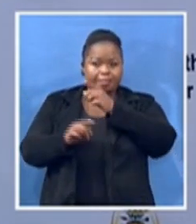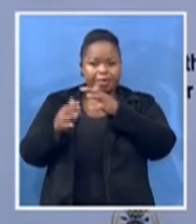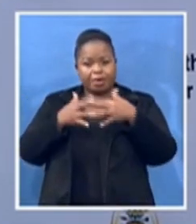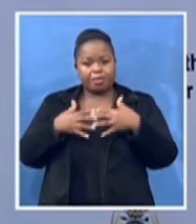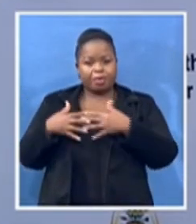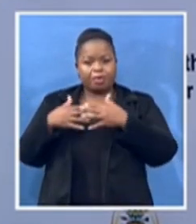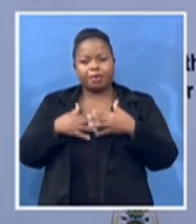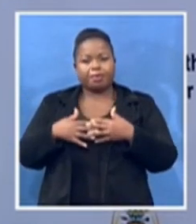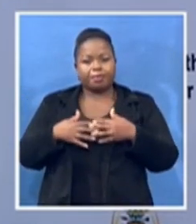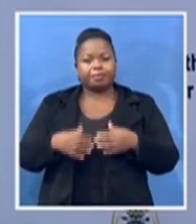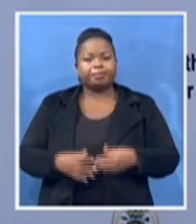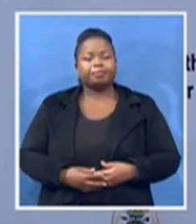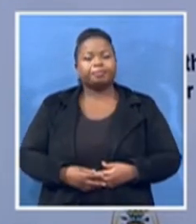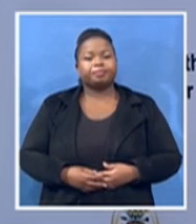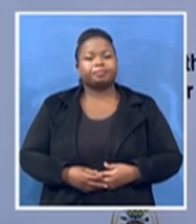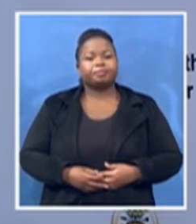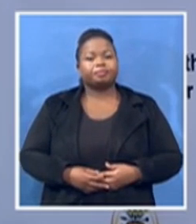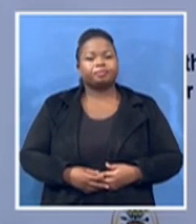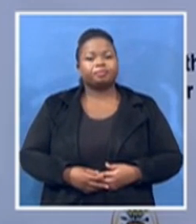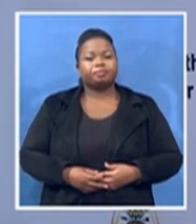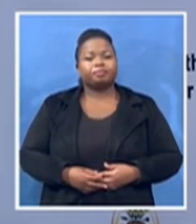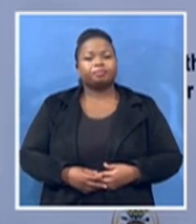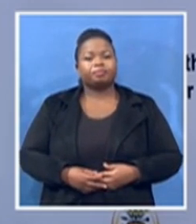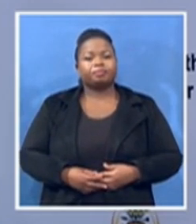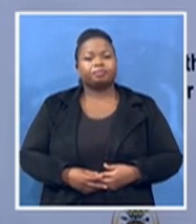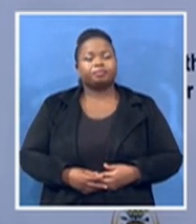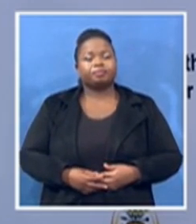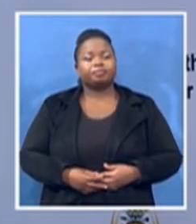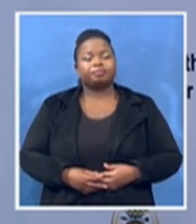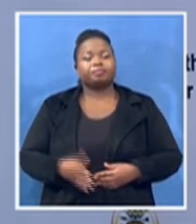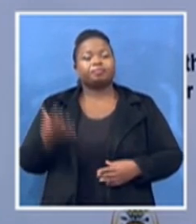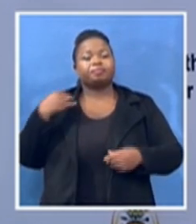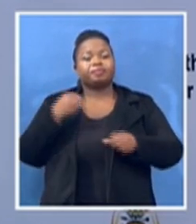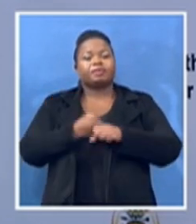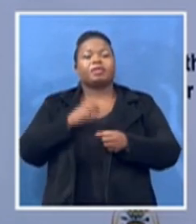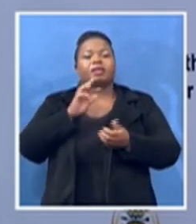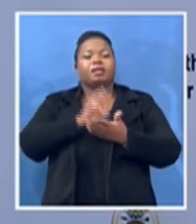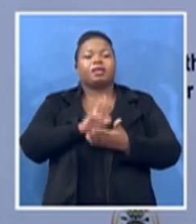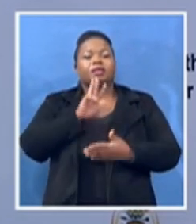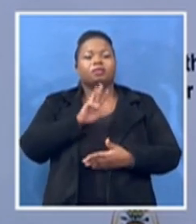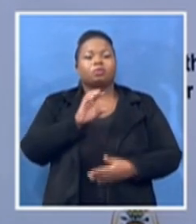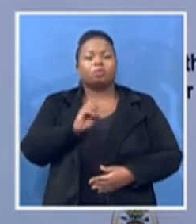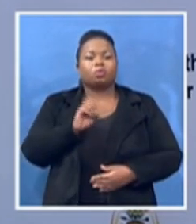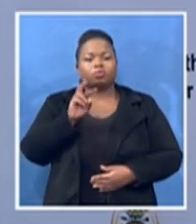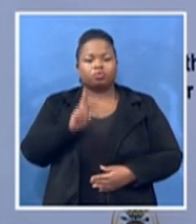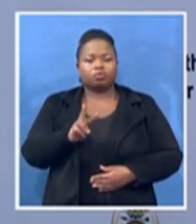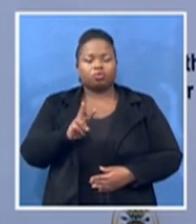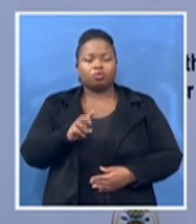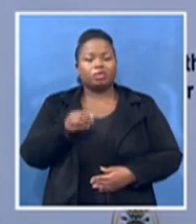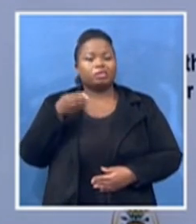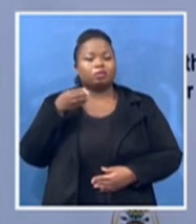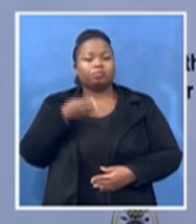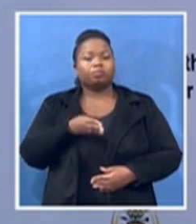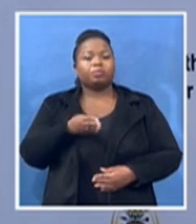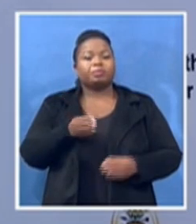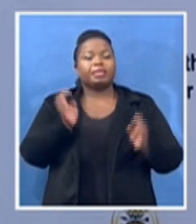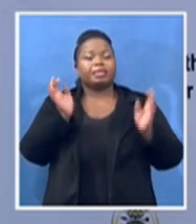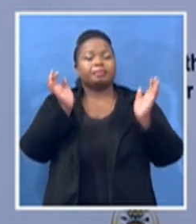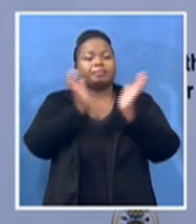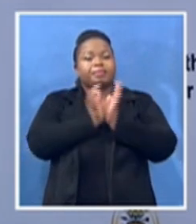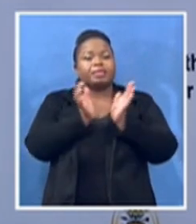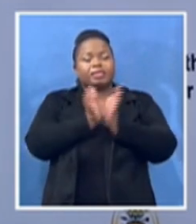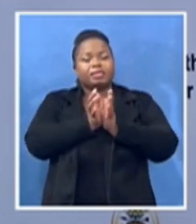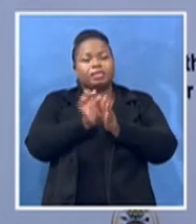in 1902, she attended a meeting organized under the banner of the South African Native